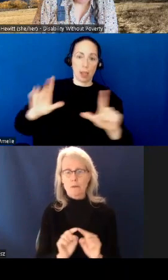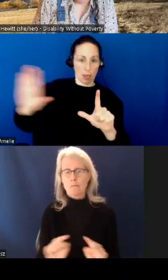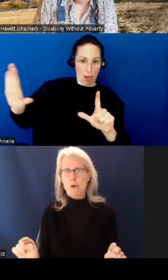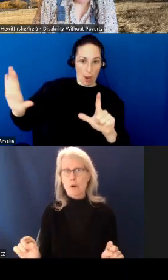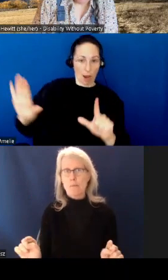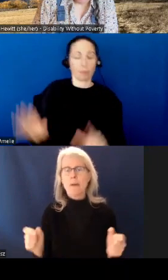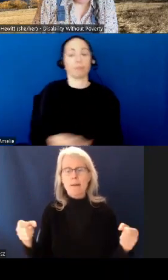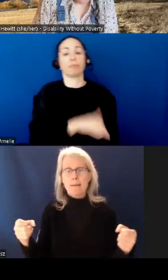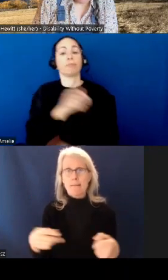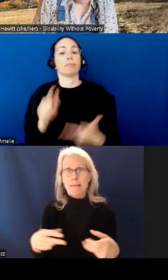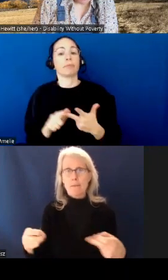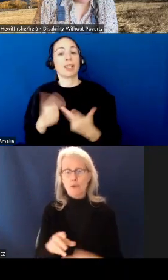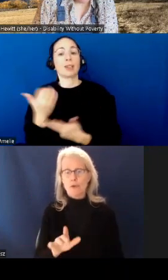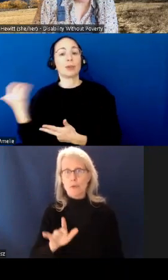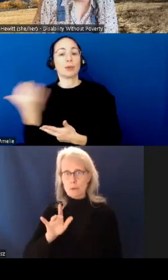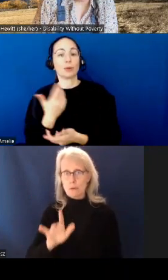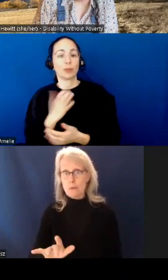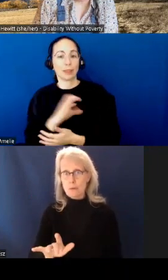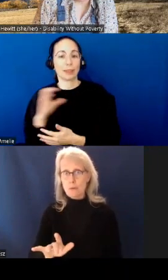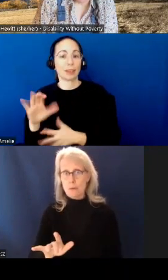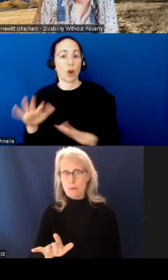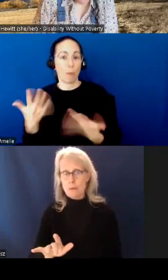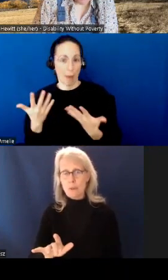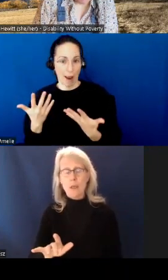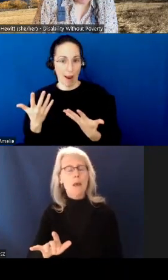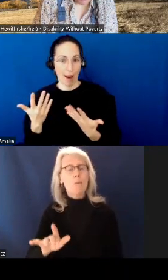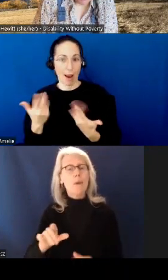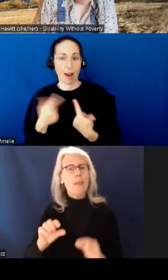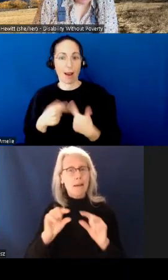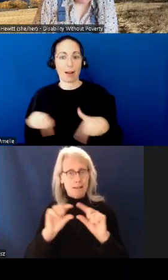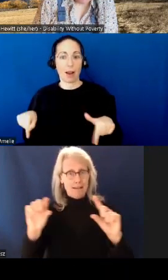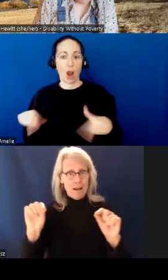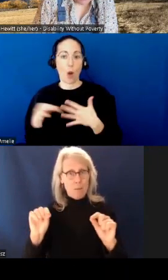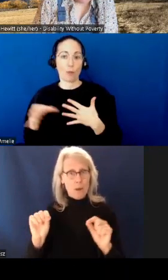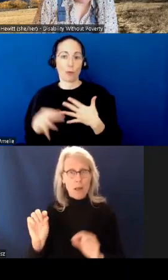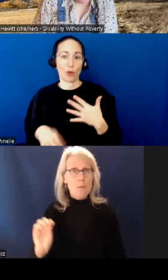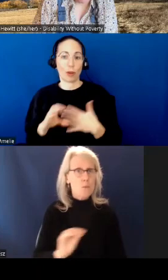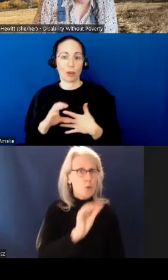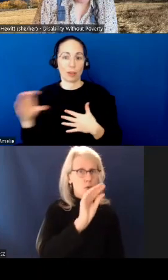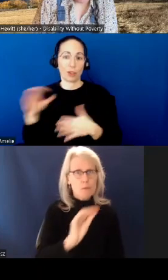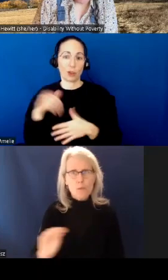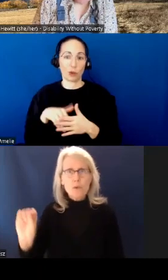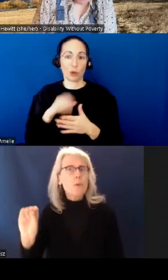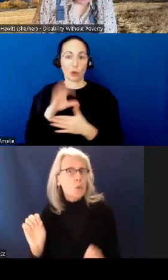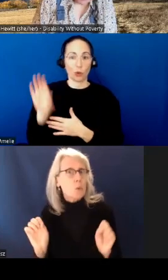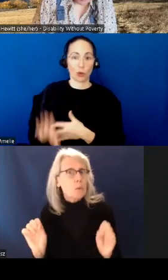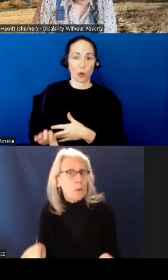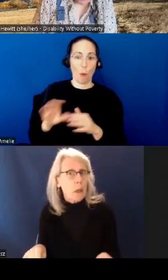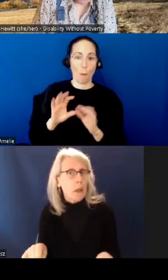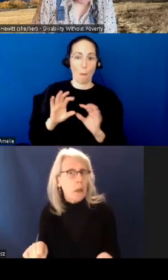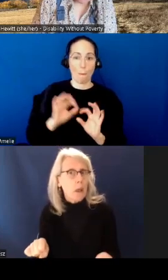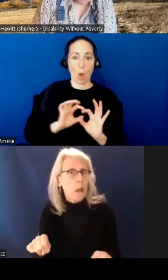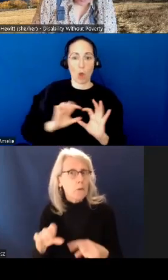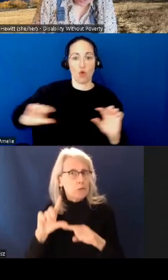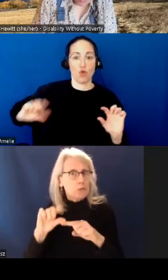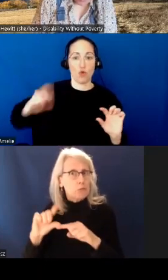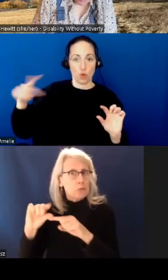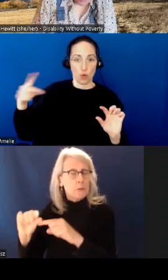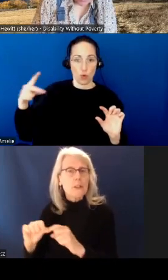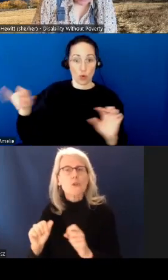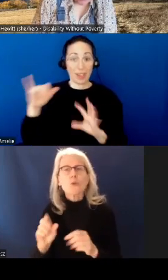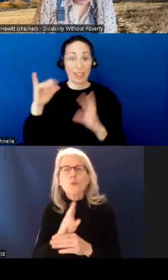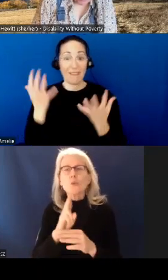Zoom menu. If you would like to adjust the size and placement of these captions, you will need to go into your